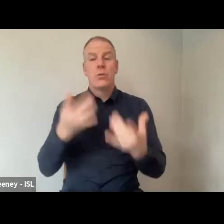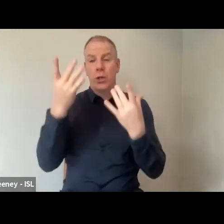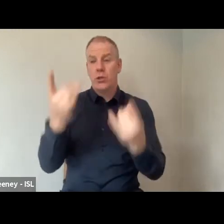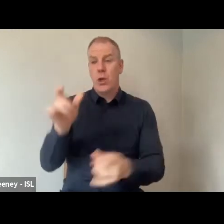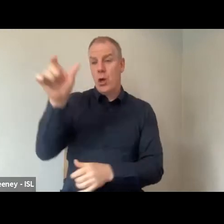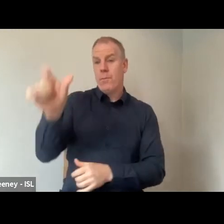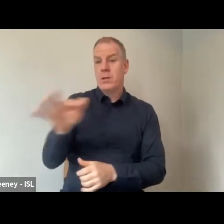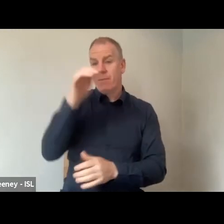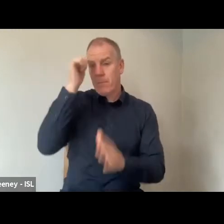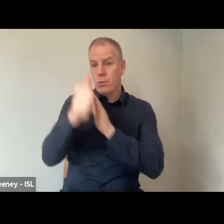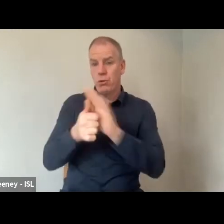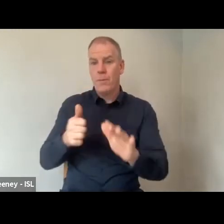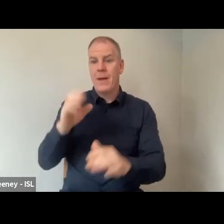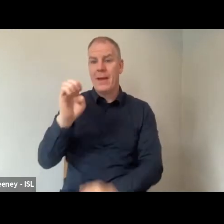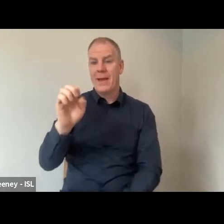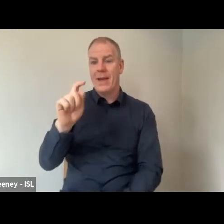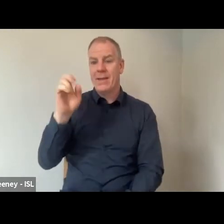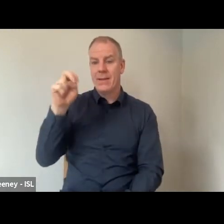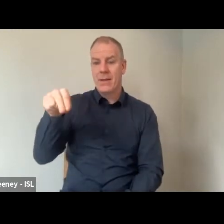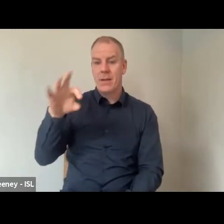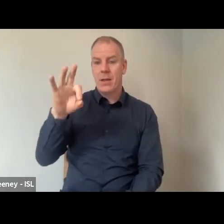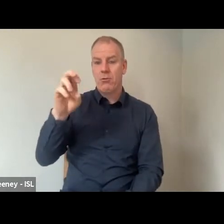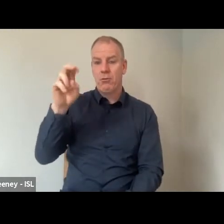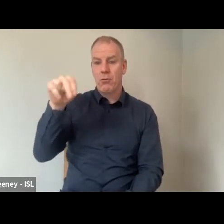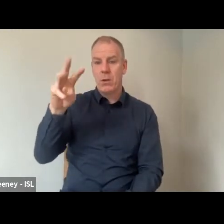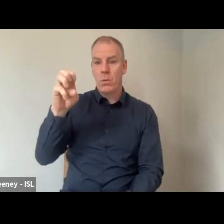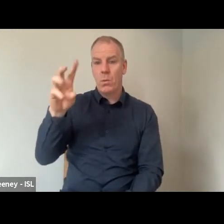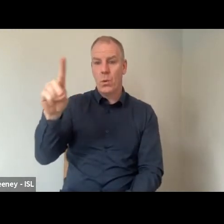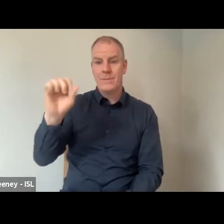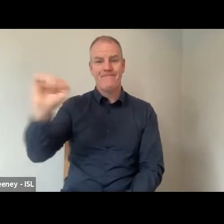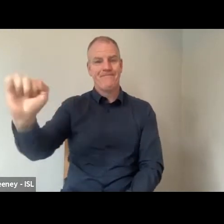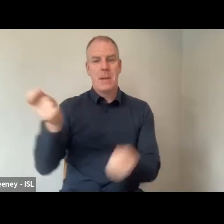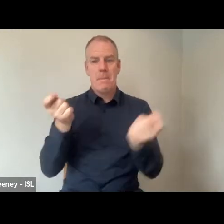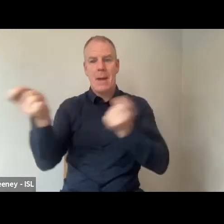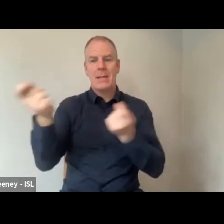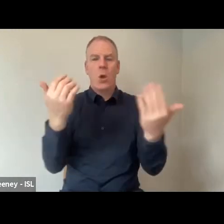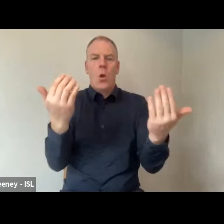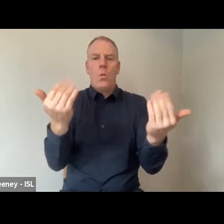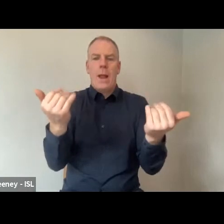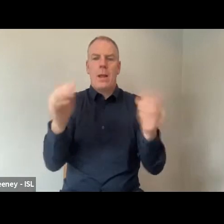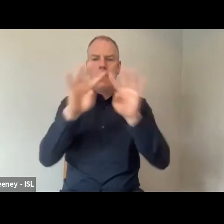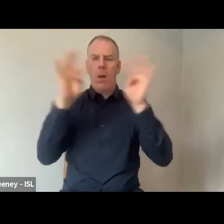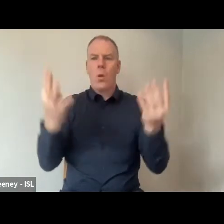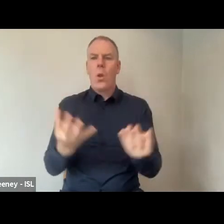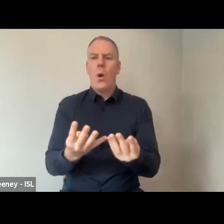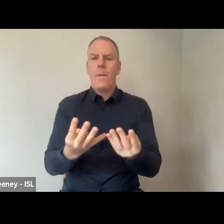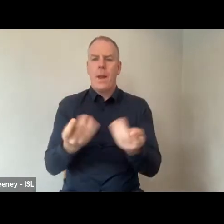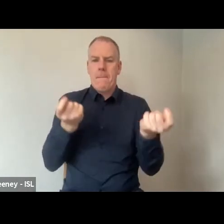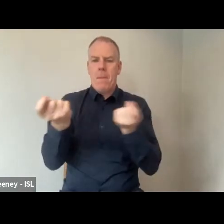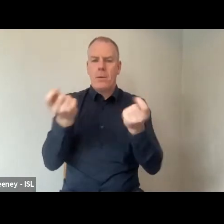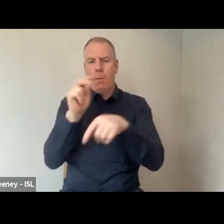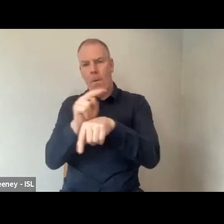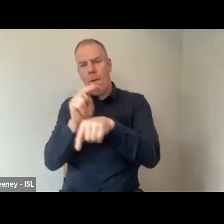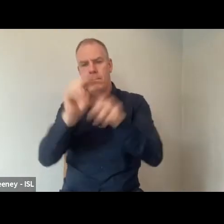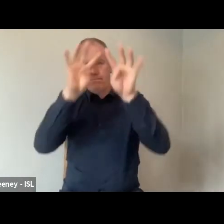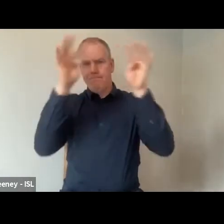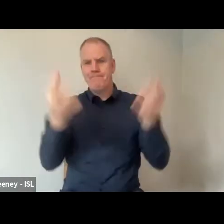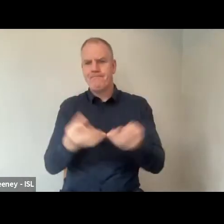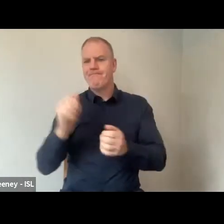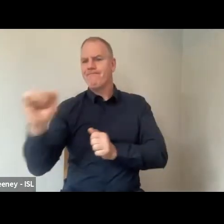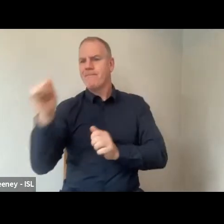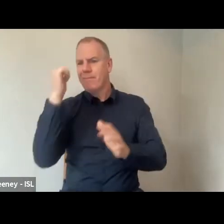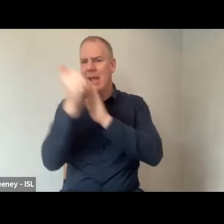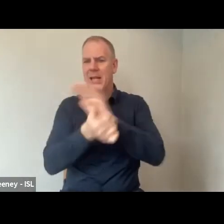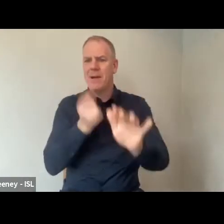expert group, Ethan Greenwood. Ethan manages the Welcome Global Monitor. The expert advisory group consisted of